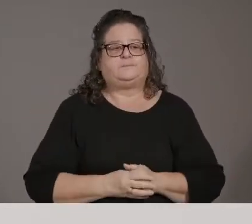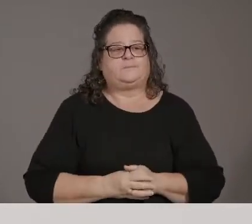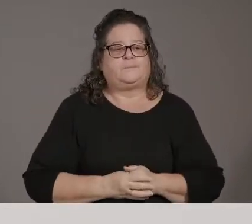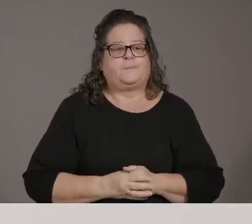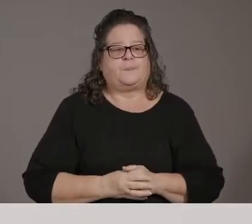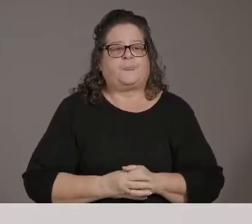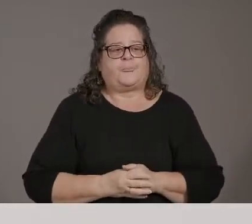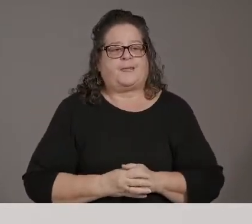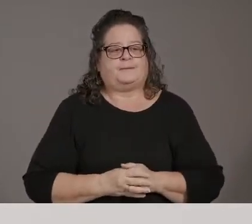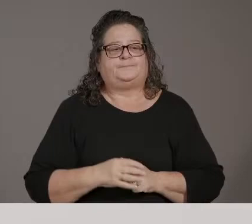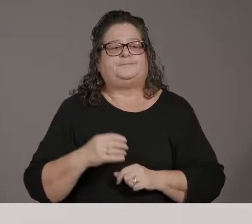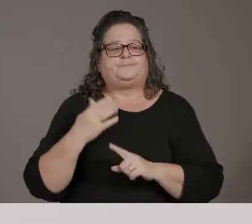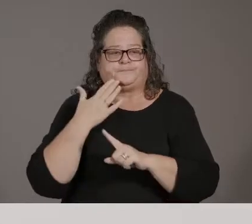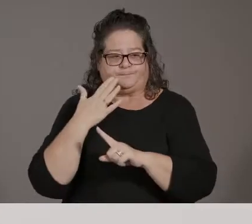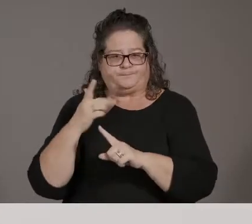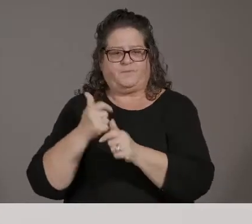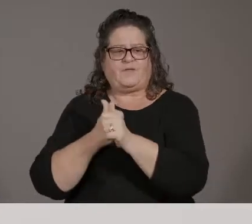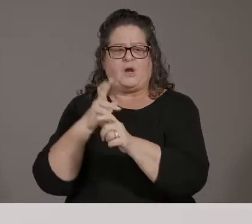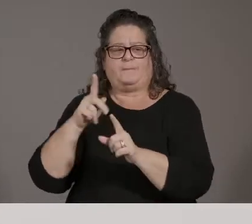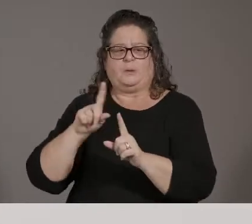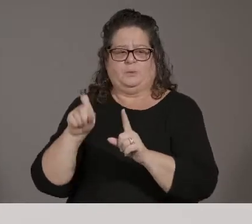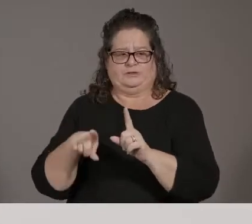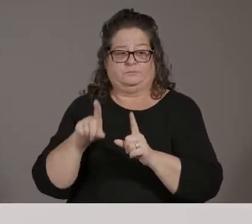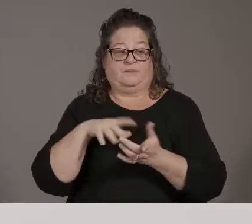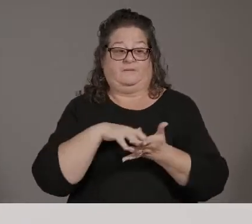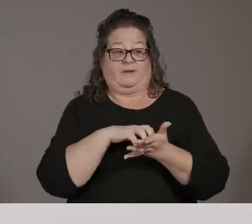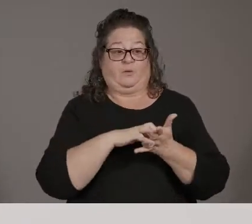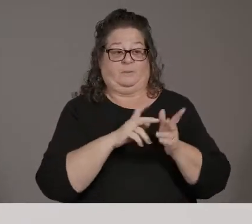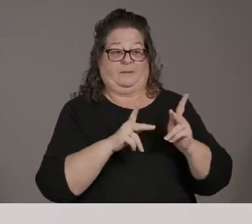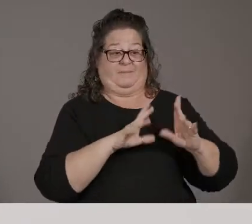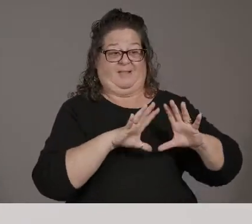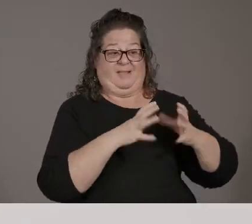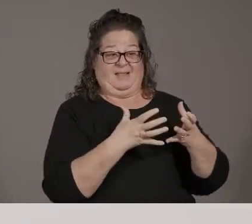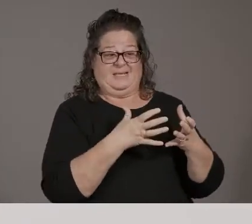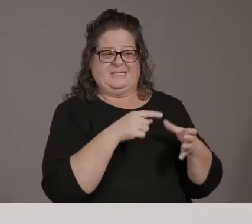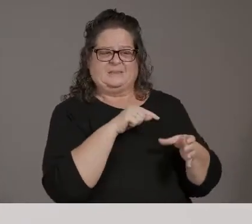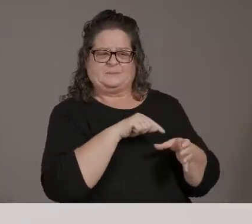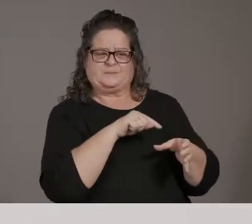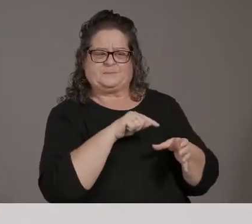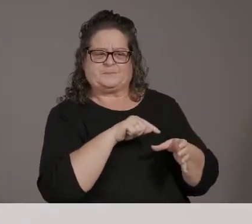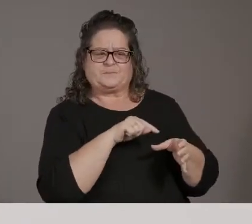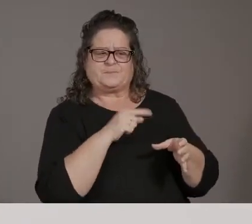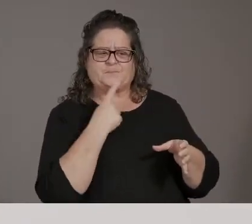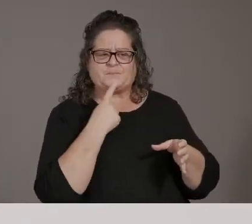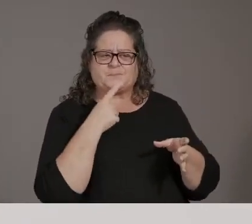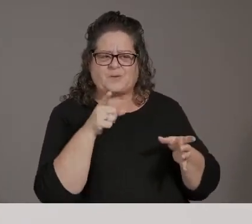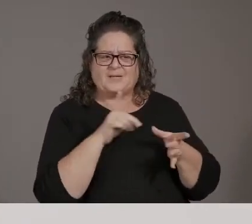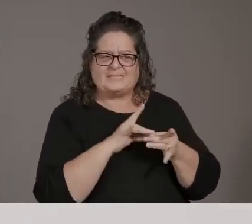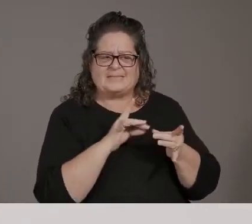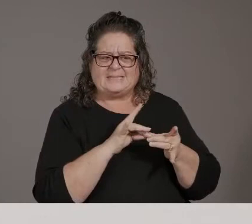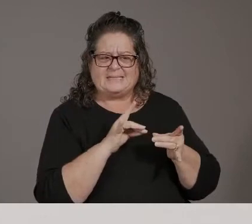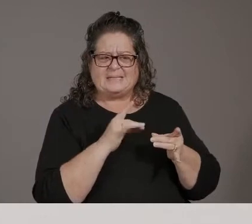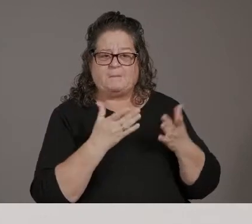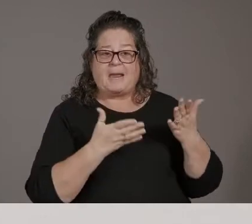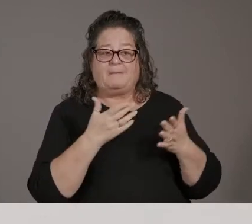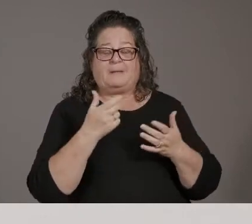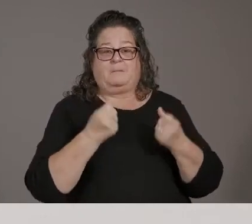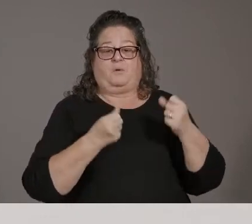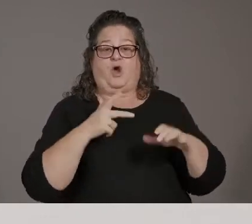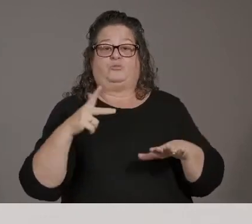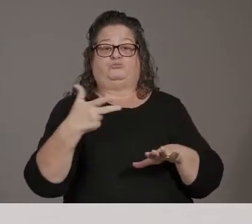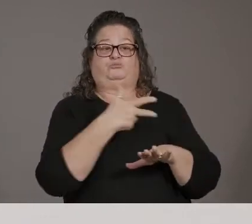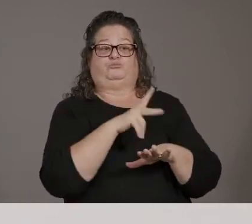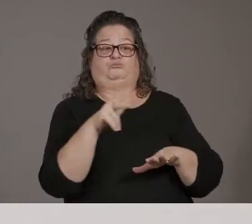populations, I know you spoke about maybe trying to get out more of those like mobile pop up pods. Um,